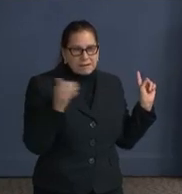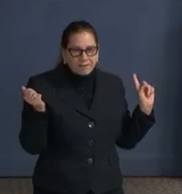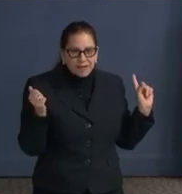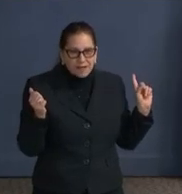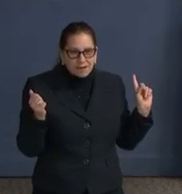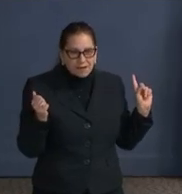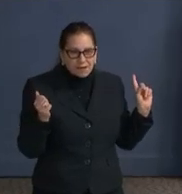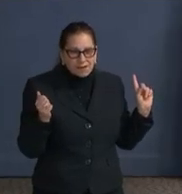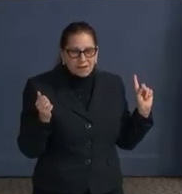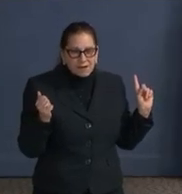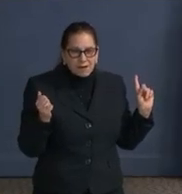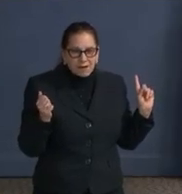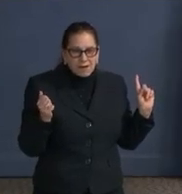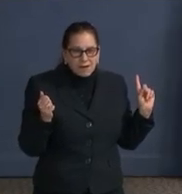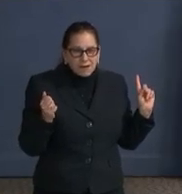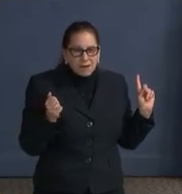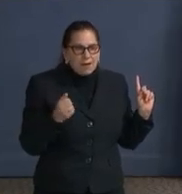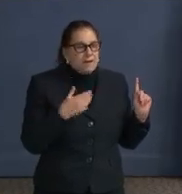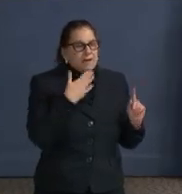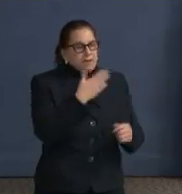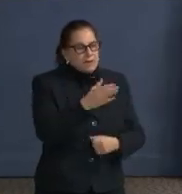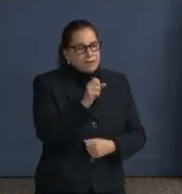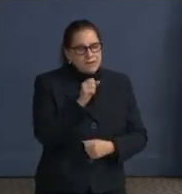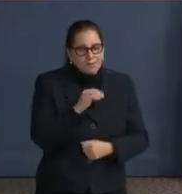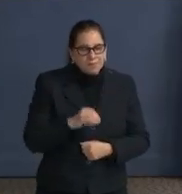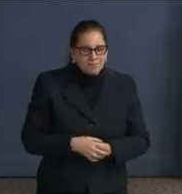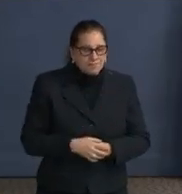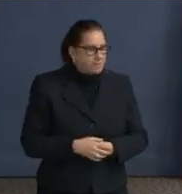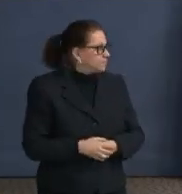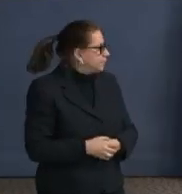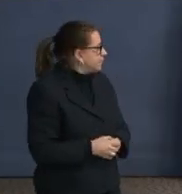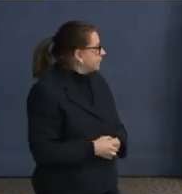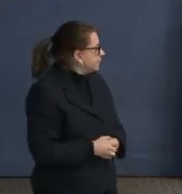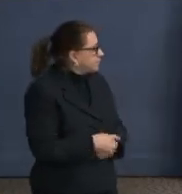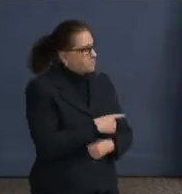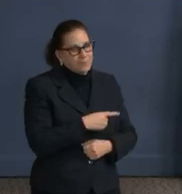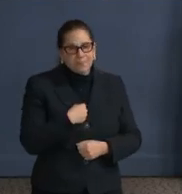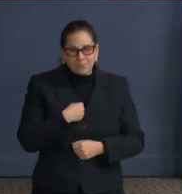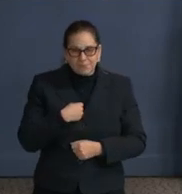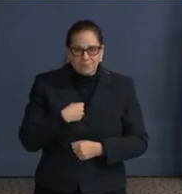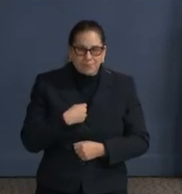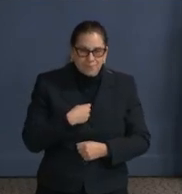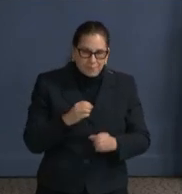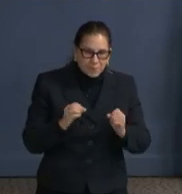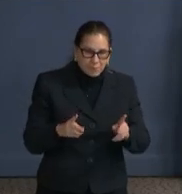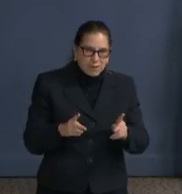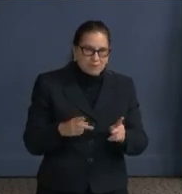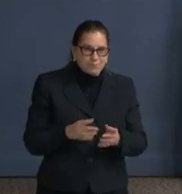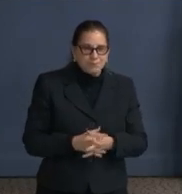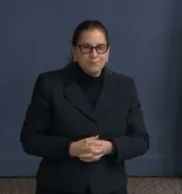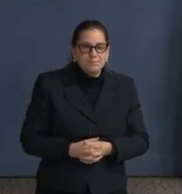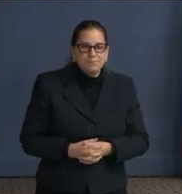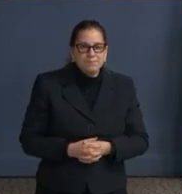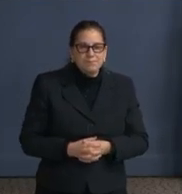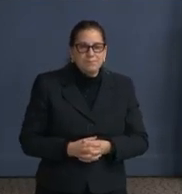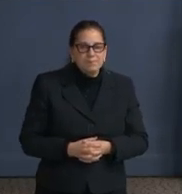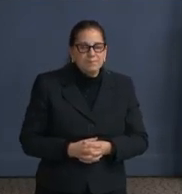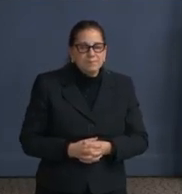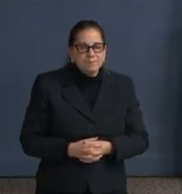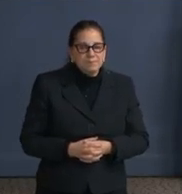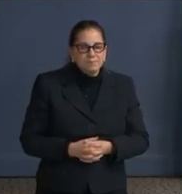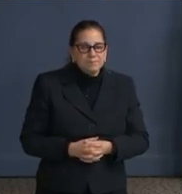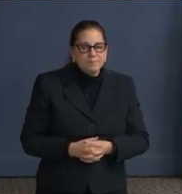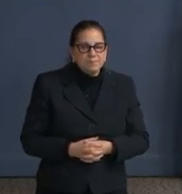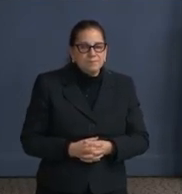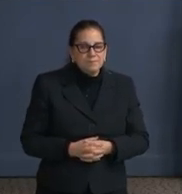Well, thank you, Sam. I've been, I have an opportunity to go and be a professor